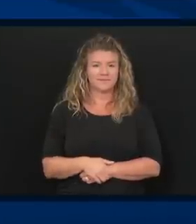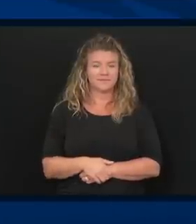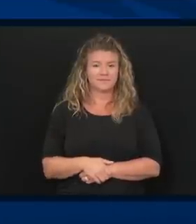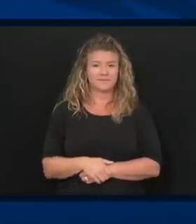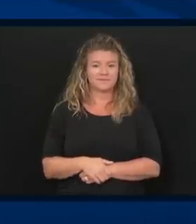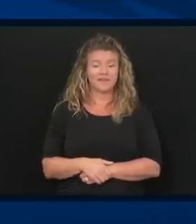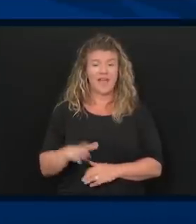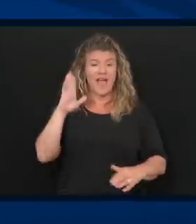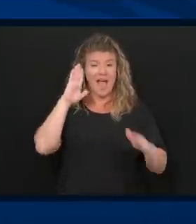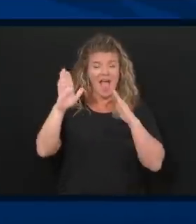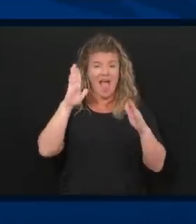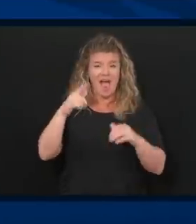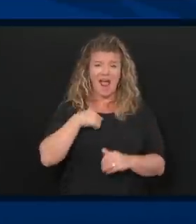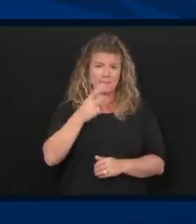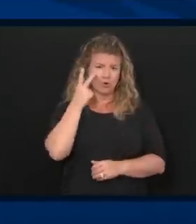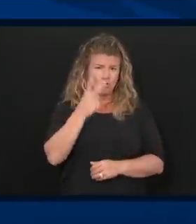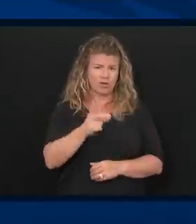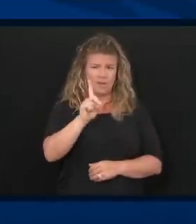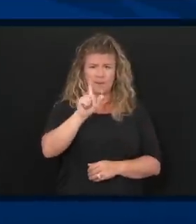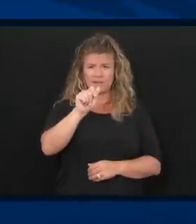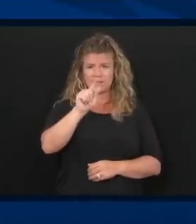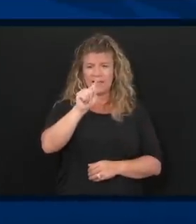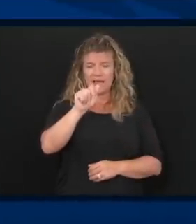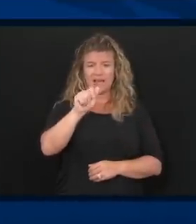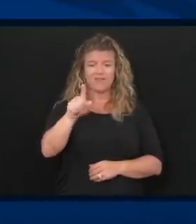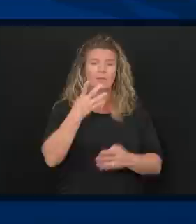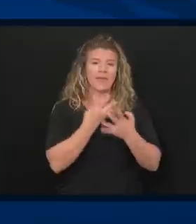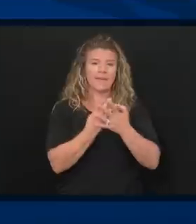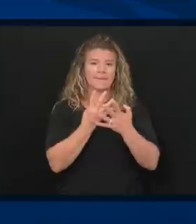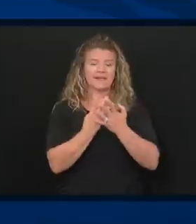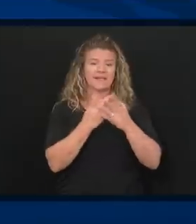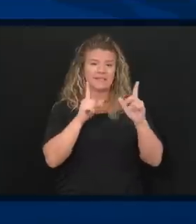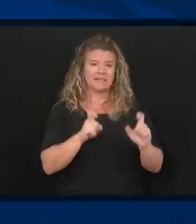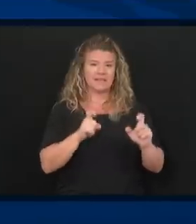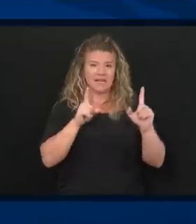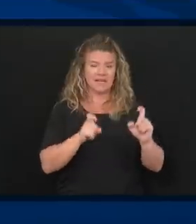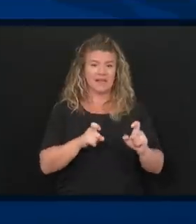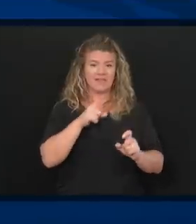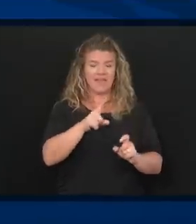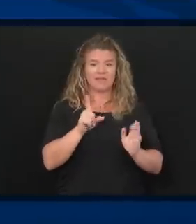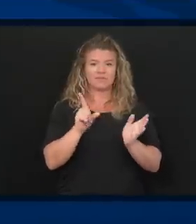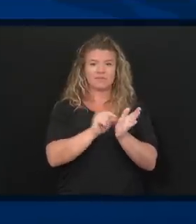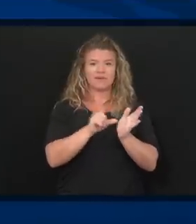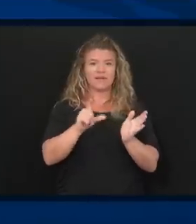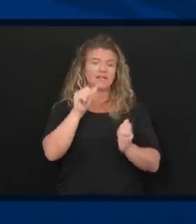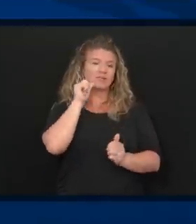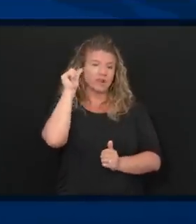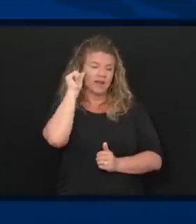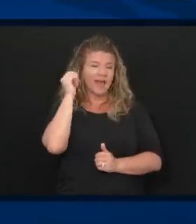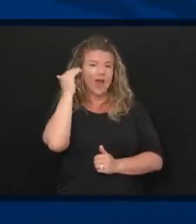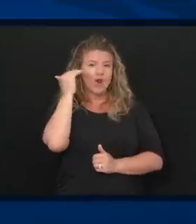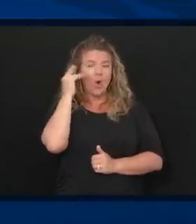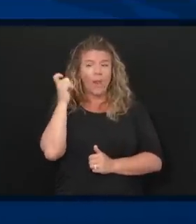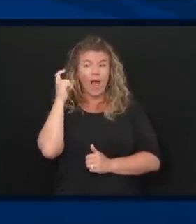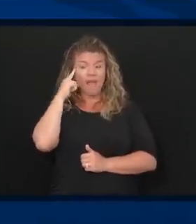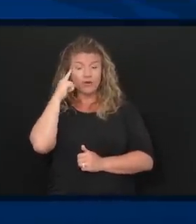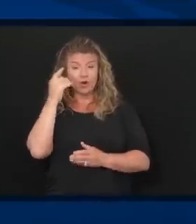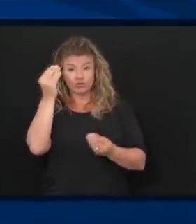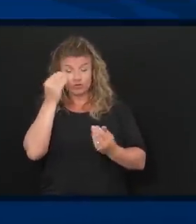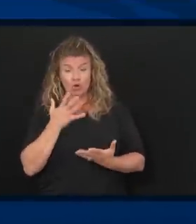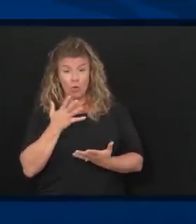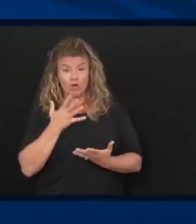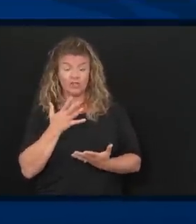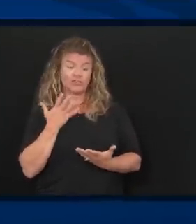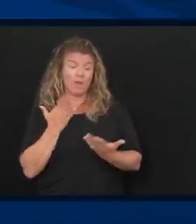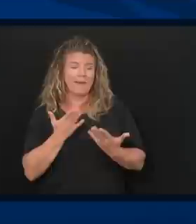taking a look at some of the data from from inmate testing that was put out yesterday. I know the governor that you gave an update earlier. So these